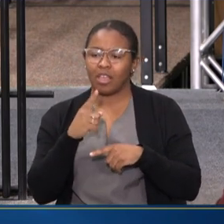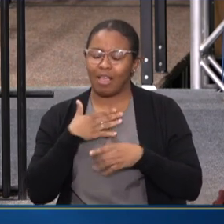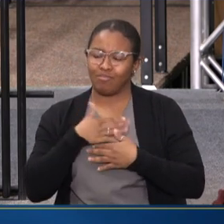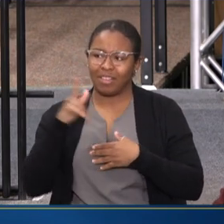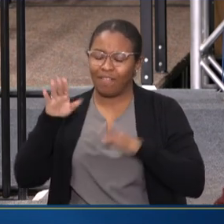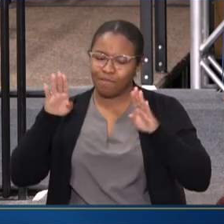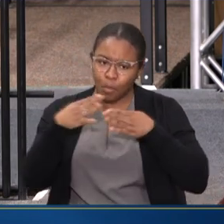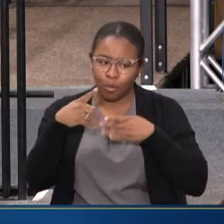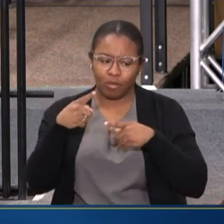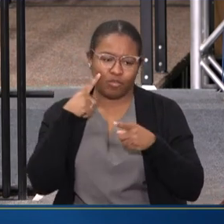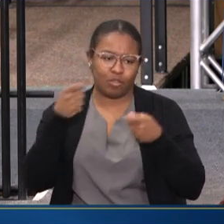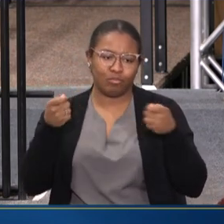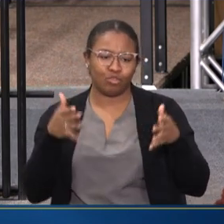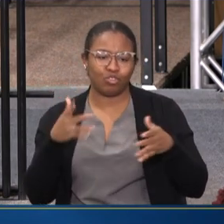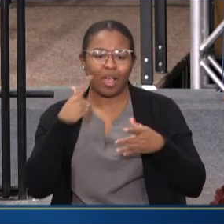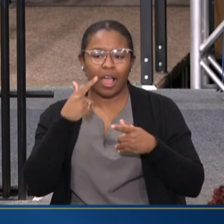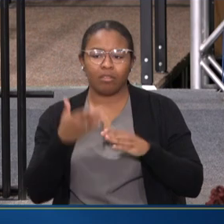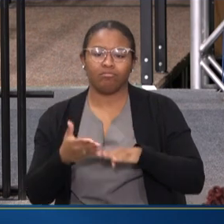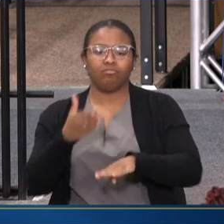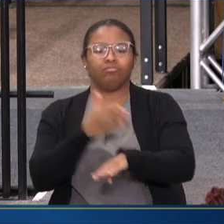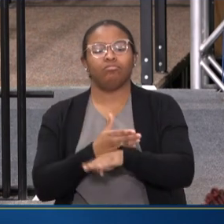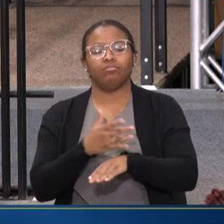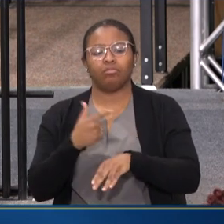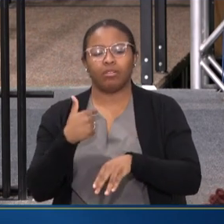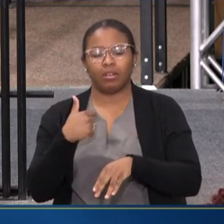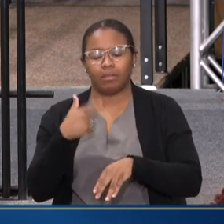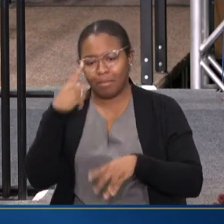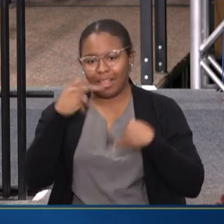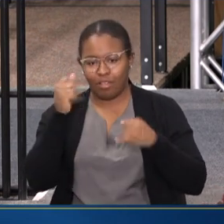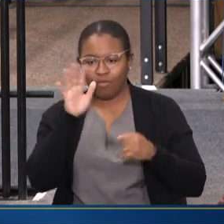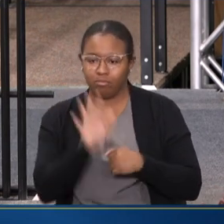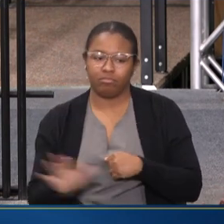AROUND ENHANCING MENTAL HEALTH ACROSS THE COUNTRY.